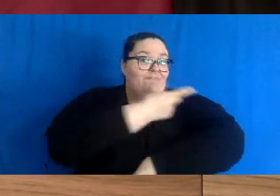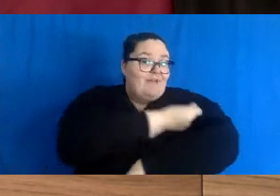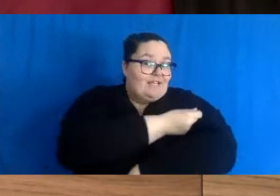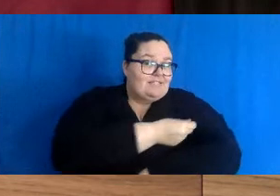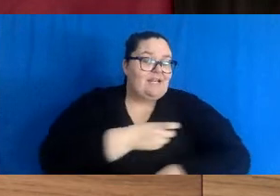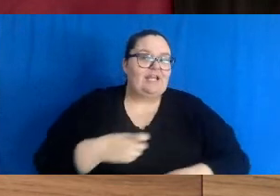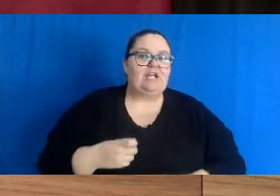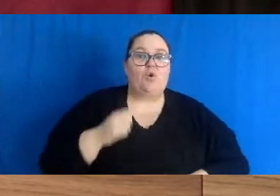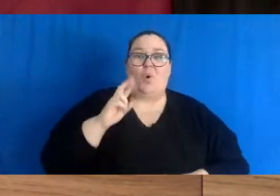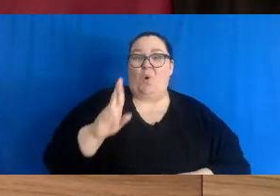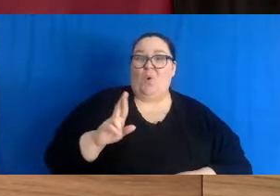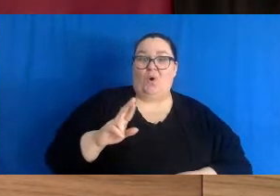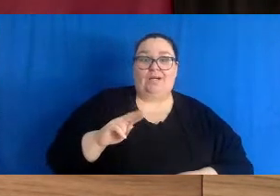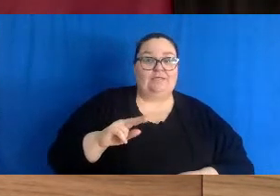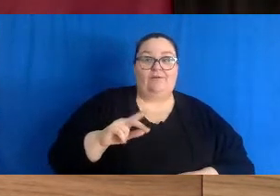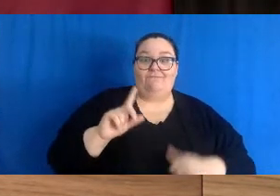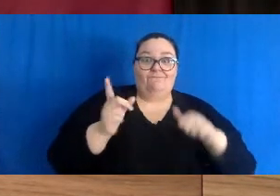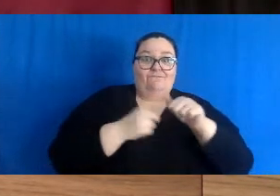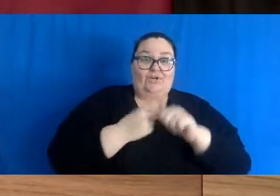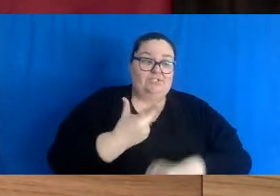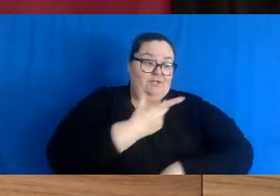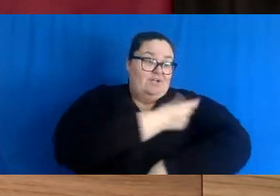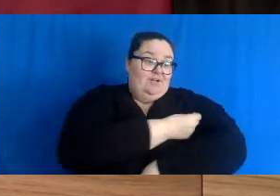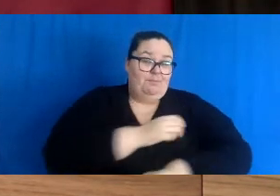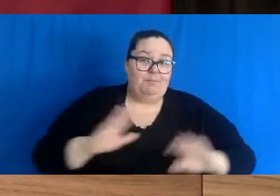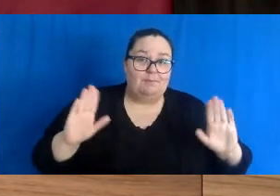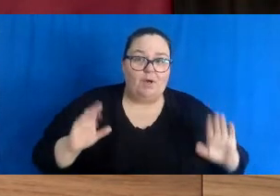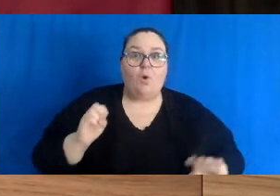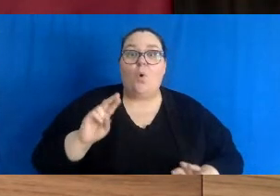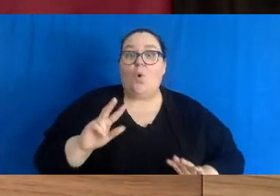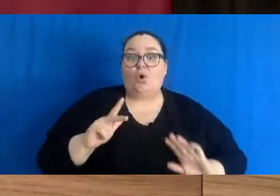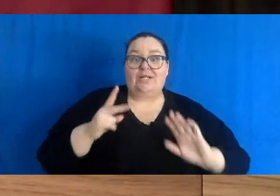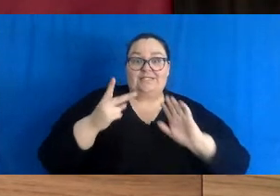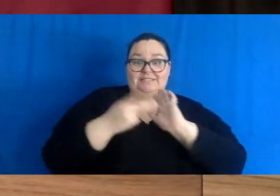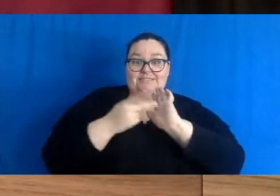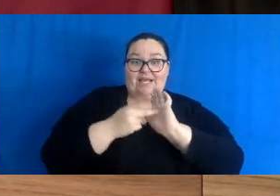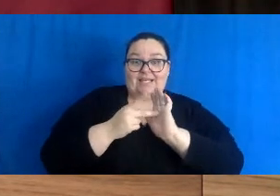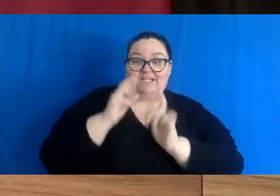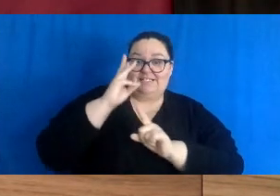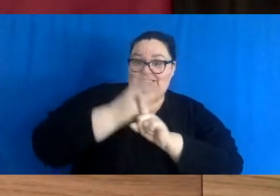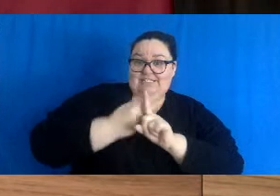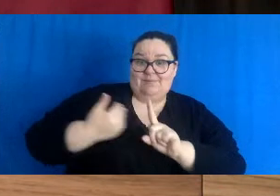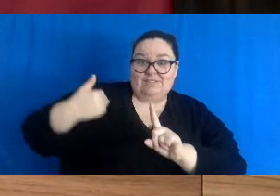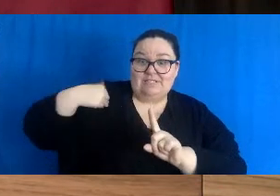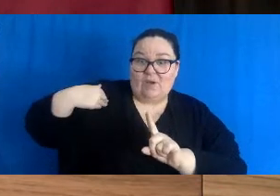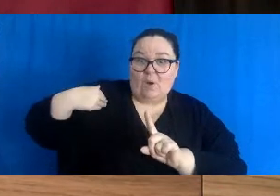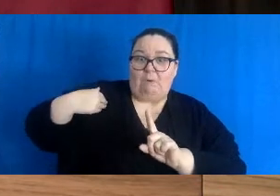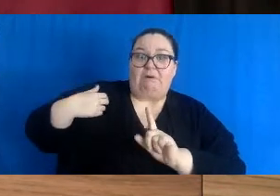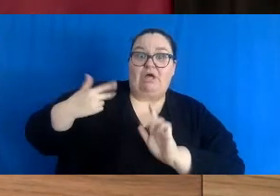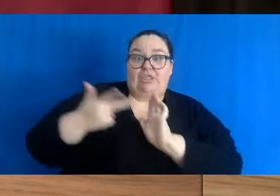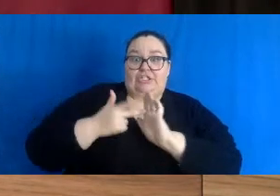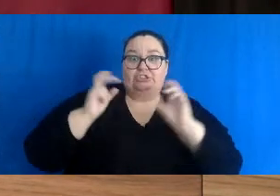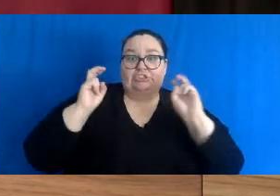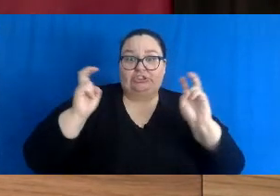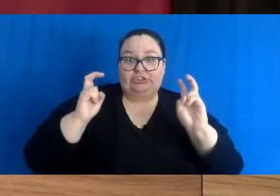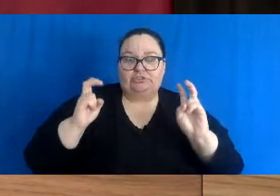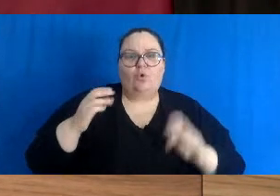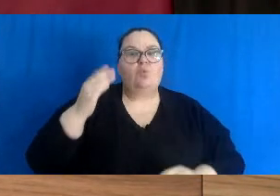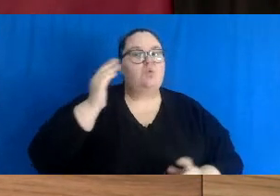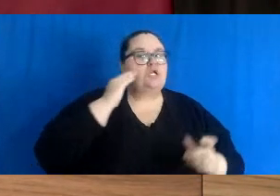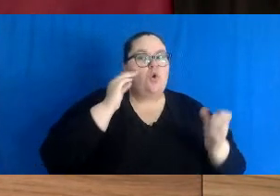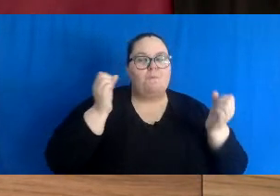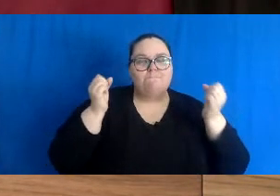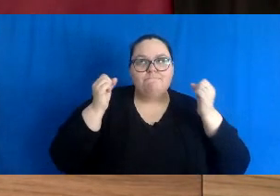have not received their second shot, or not received their booster shot for which they are now eligible. Obviously, we know there are vulnerable